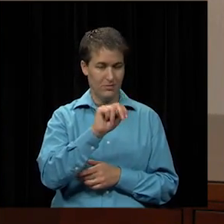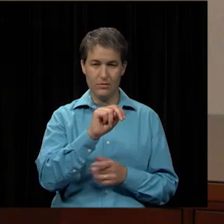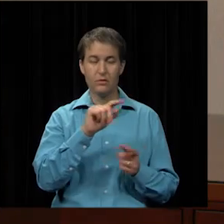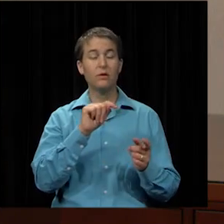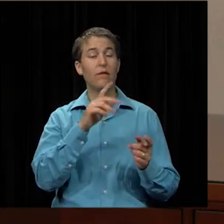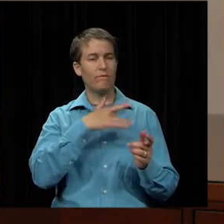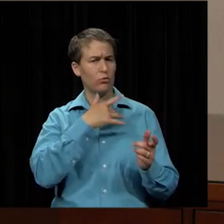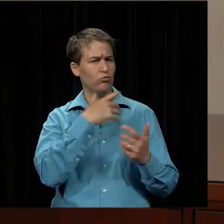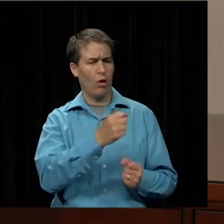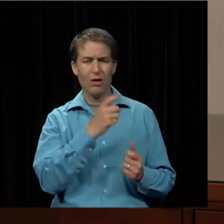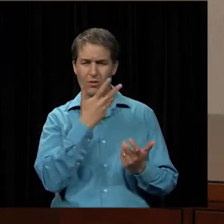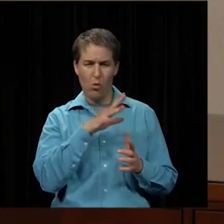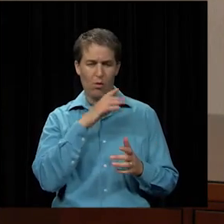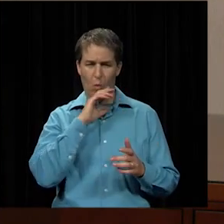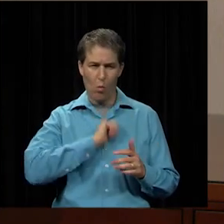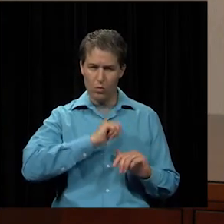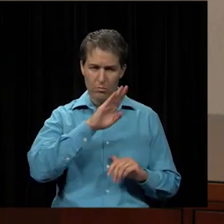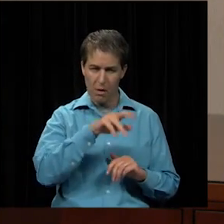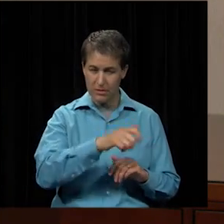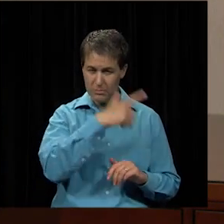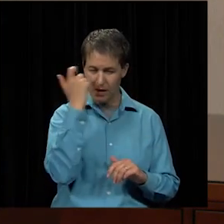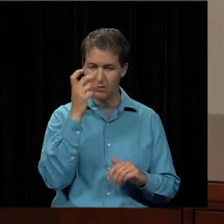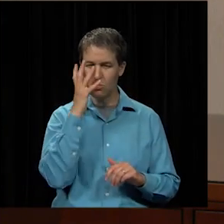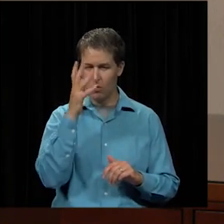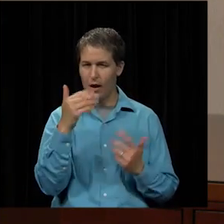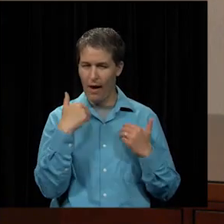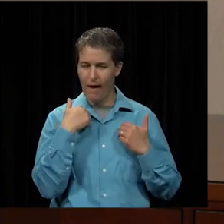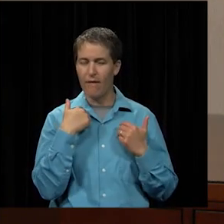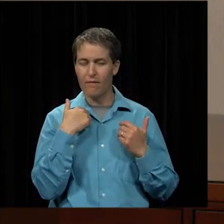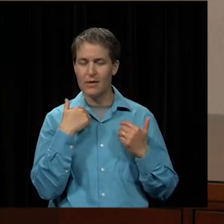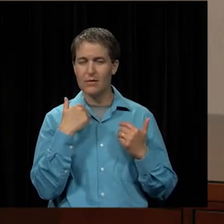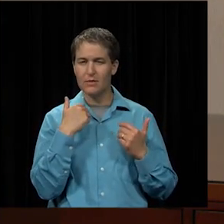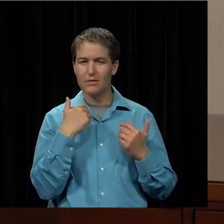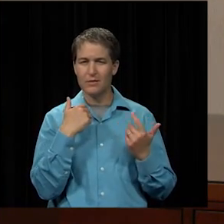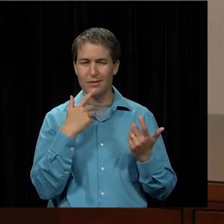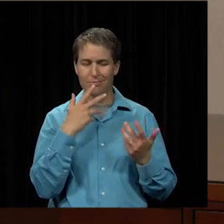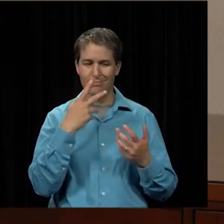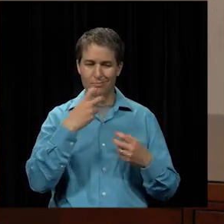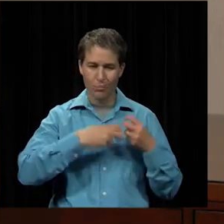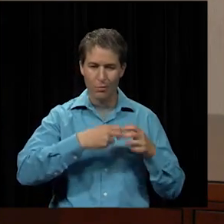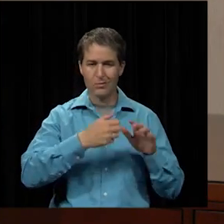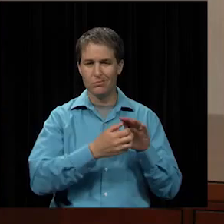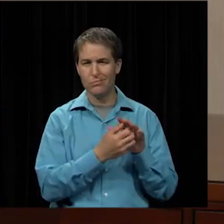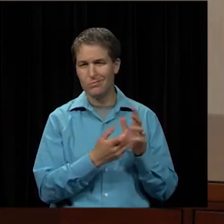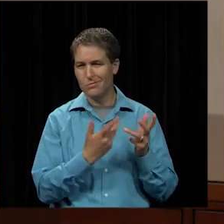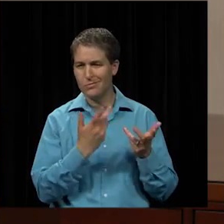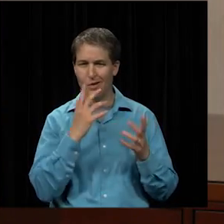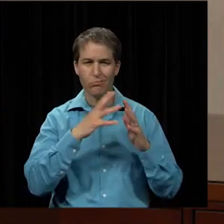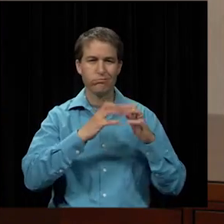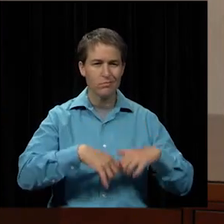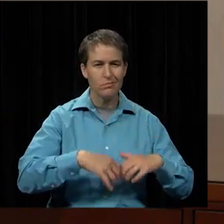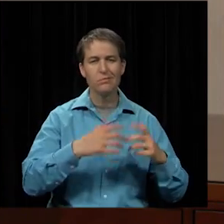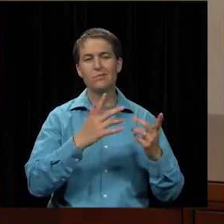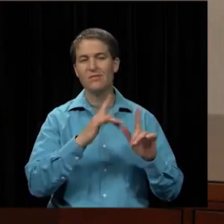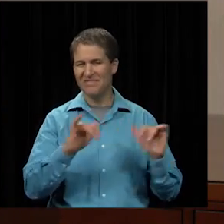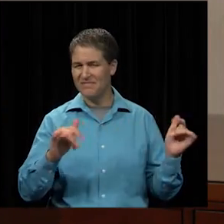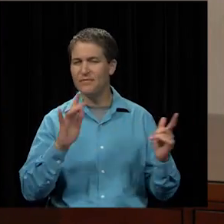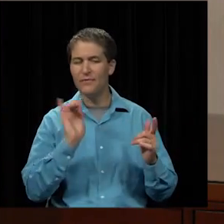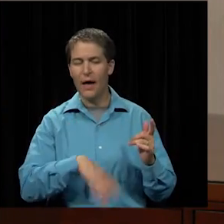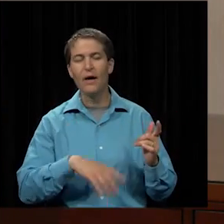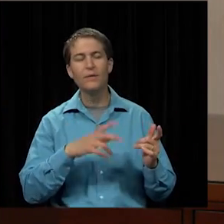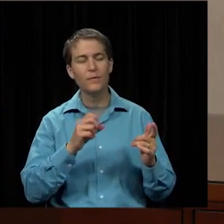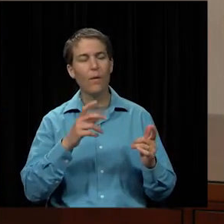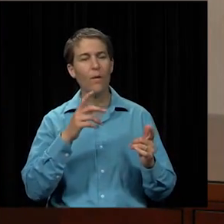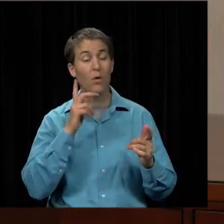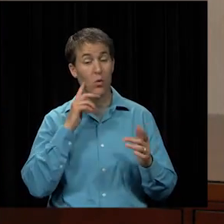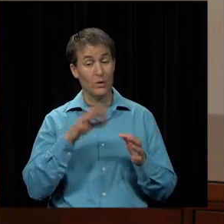also there is quite a bit of um exchanging of equipment that's going to go on in this five-year contract as you recall we kind of had extended it in our